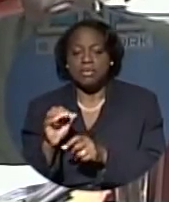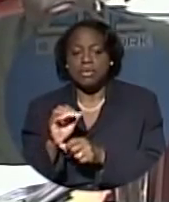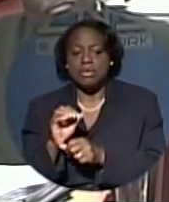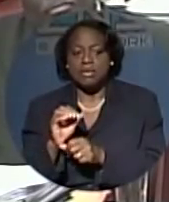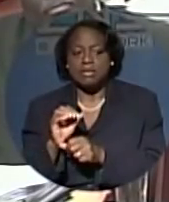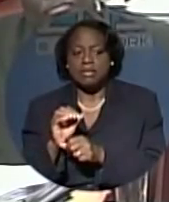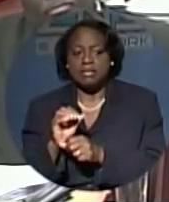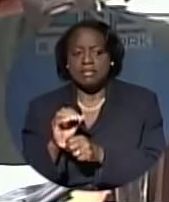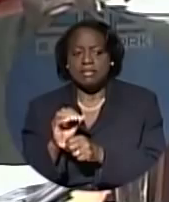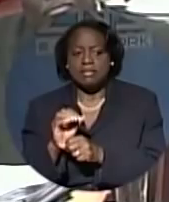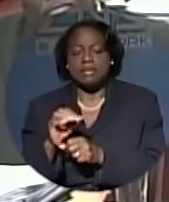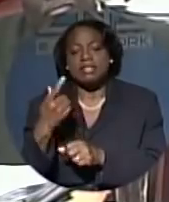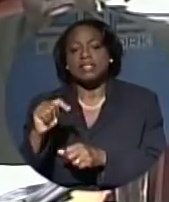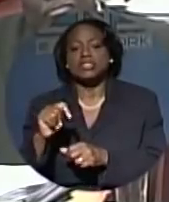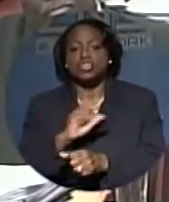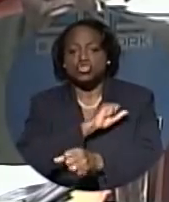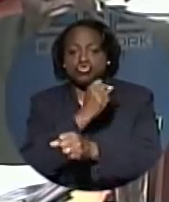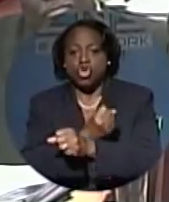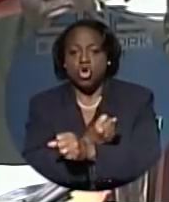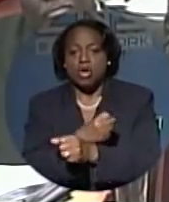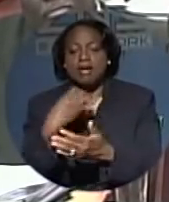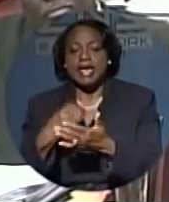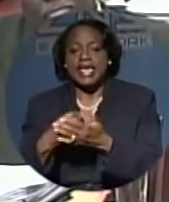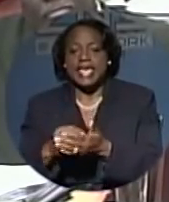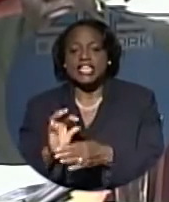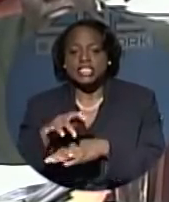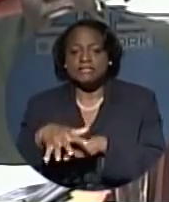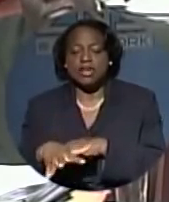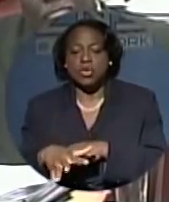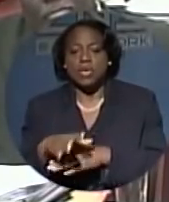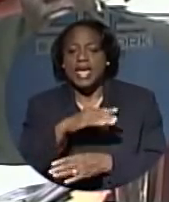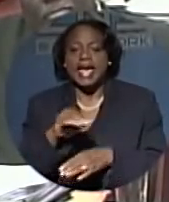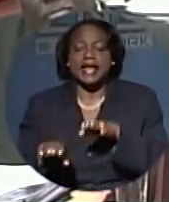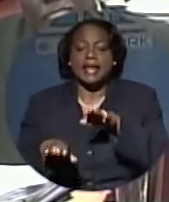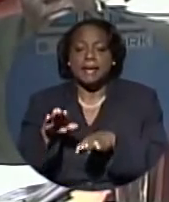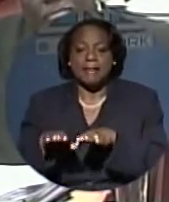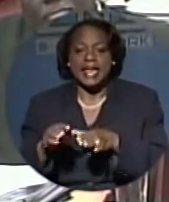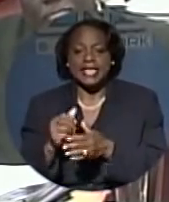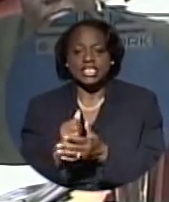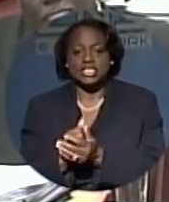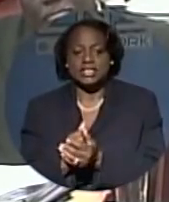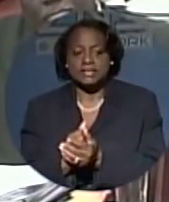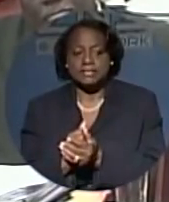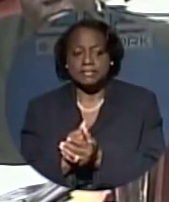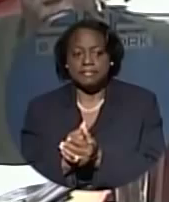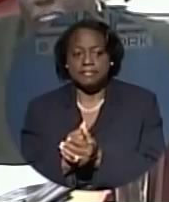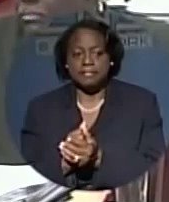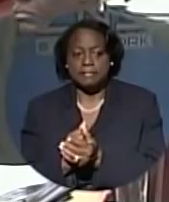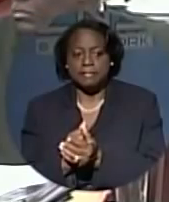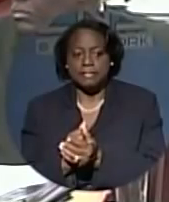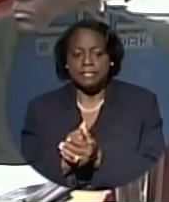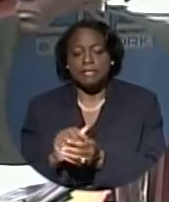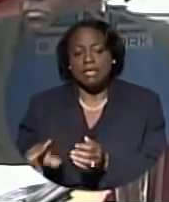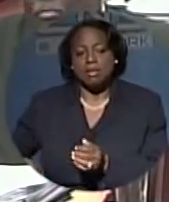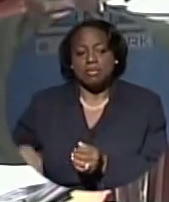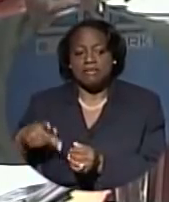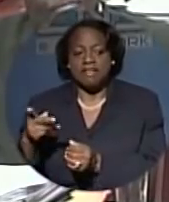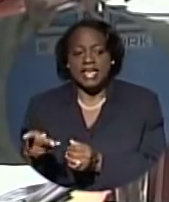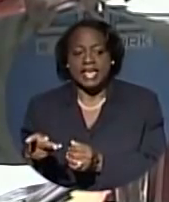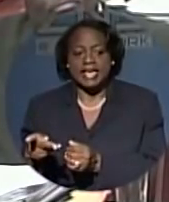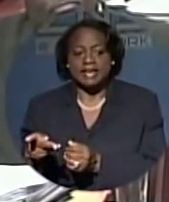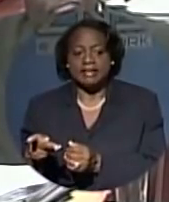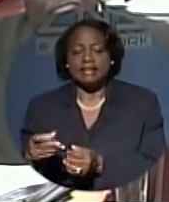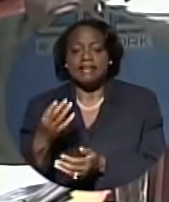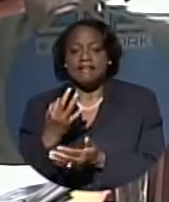which has a strong cash flow and balance sheet, permitting it to provide essential financial